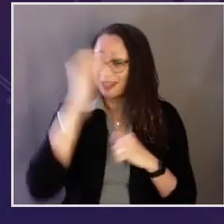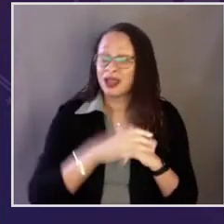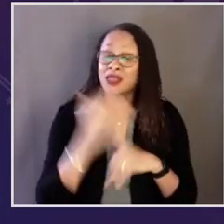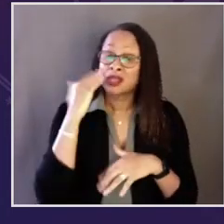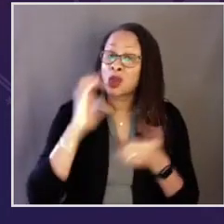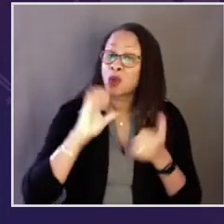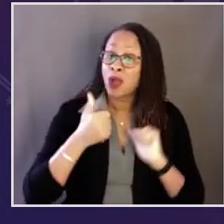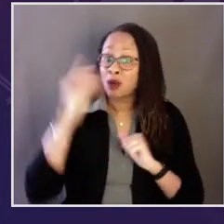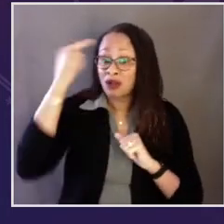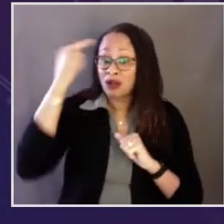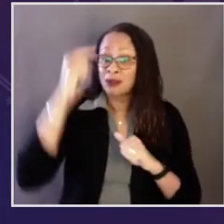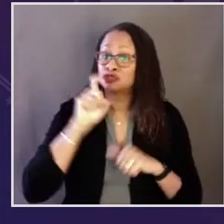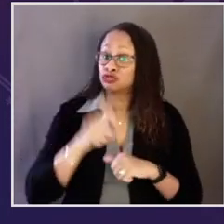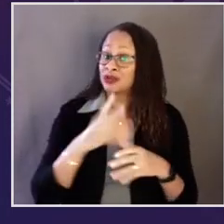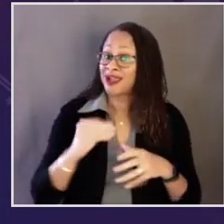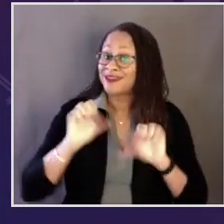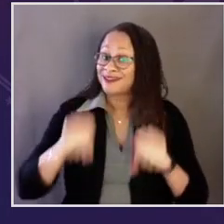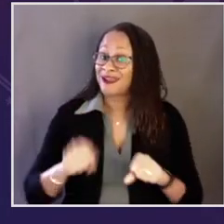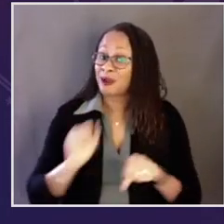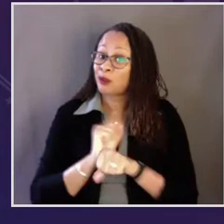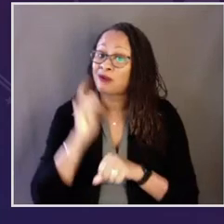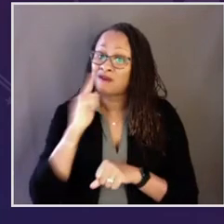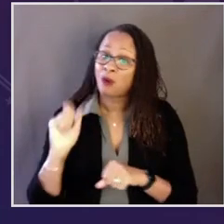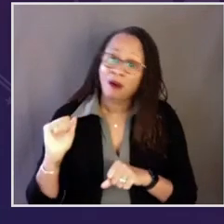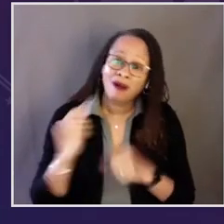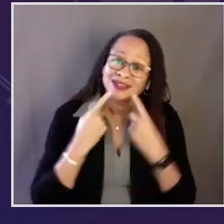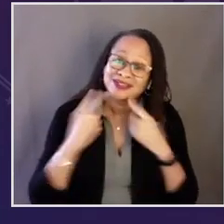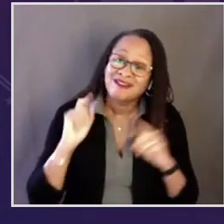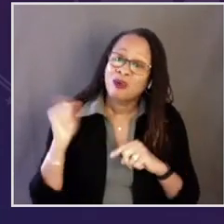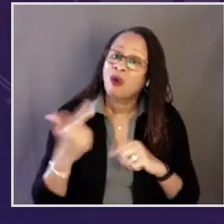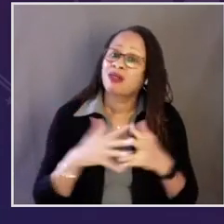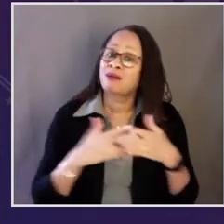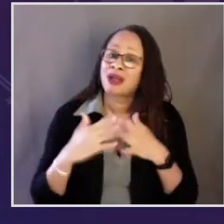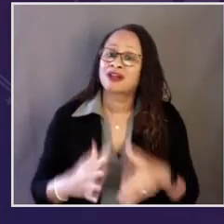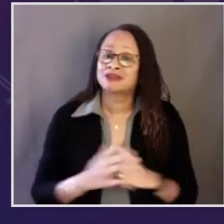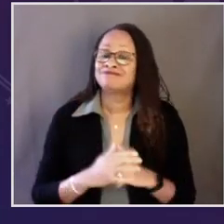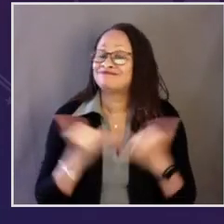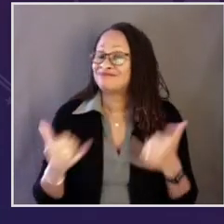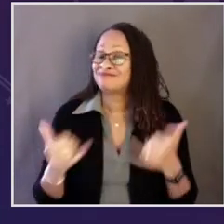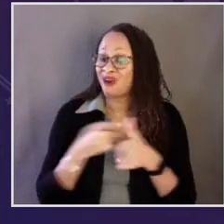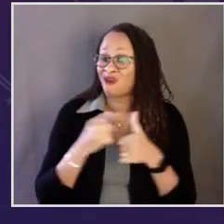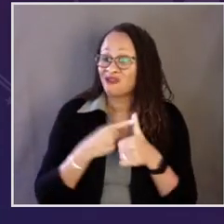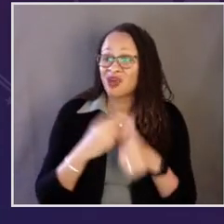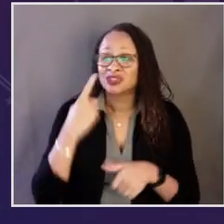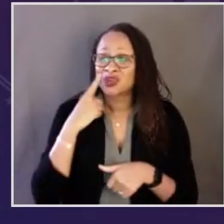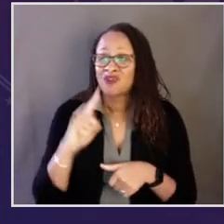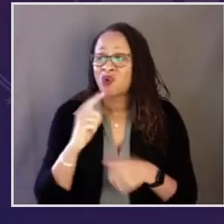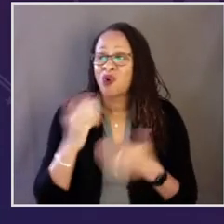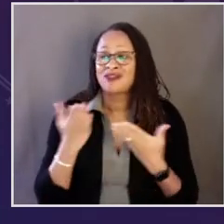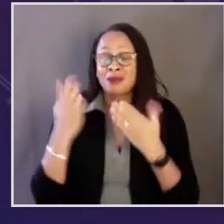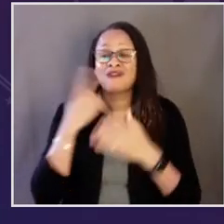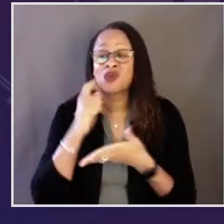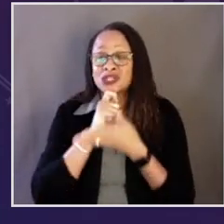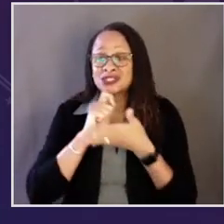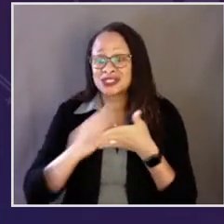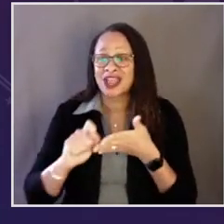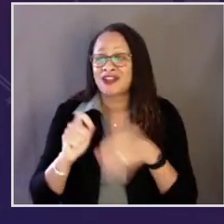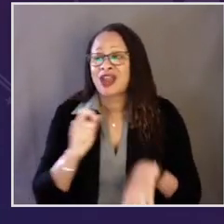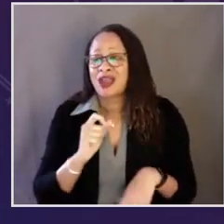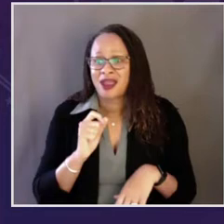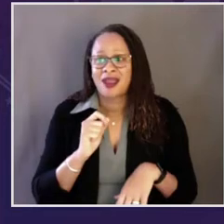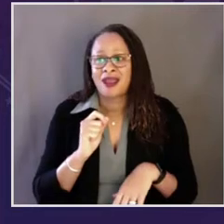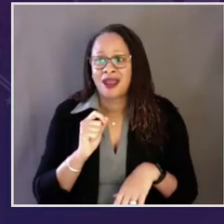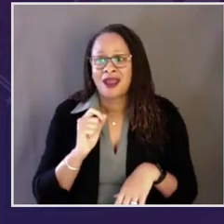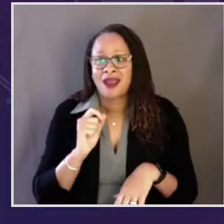all, they know how government should and can work for all Americans. For Secretary of Agriculture, I nominate